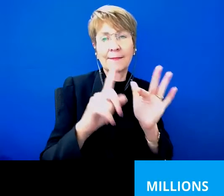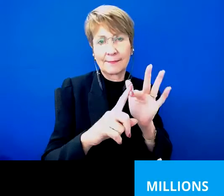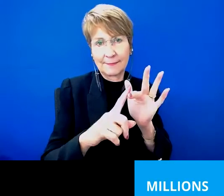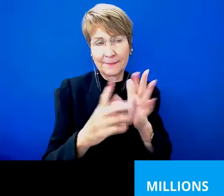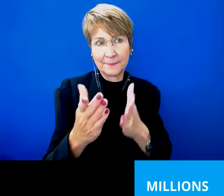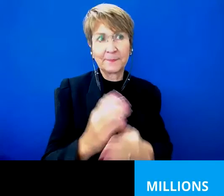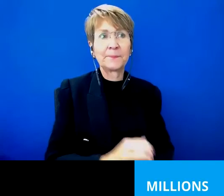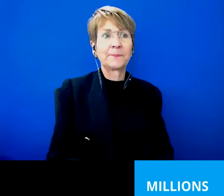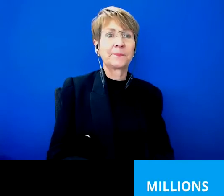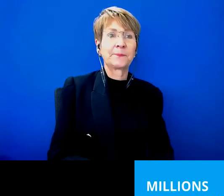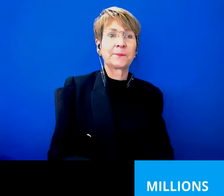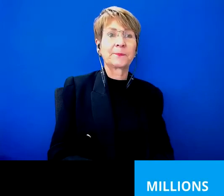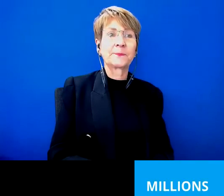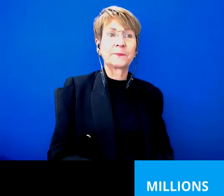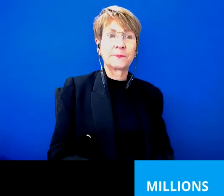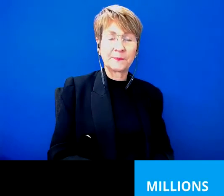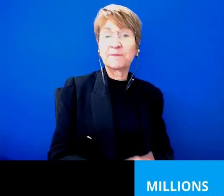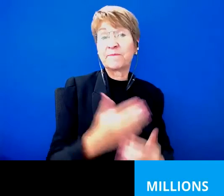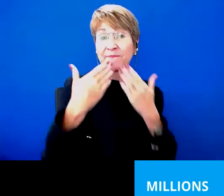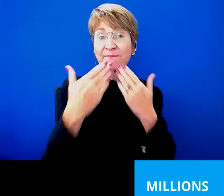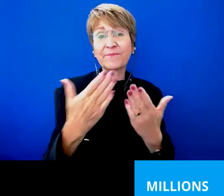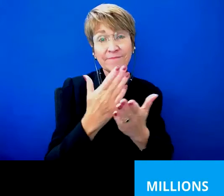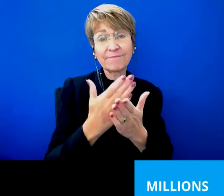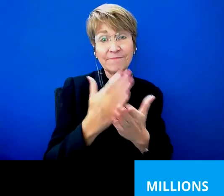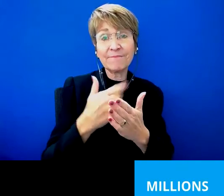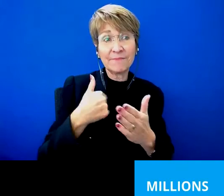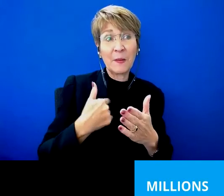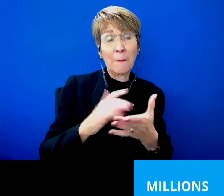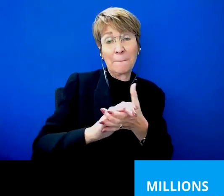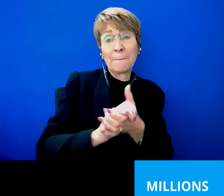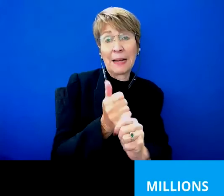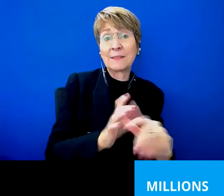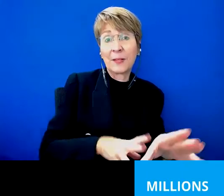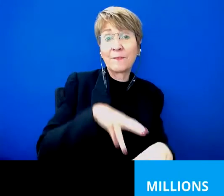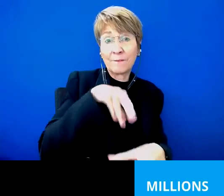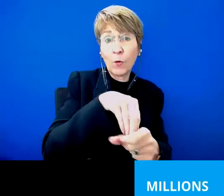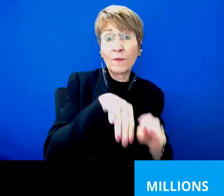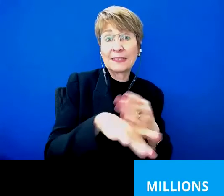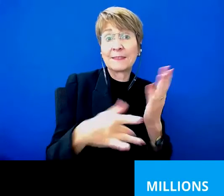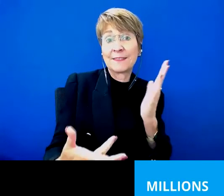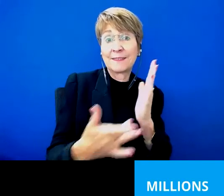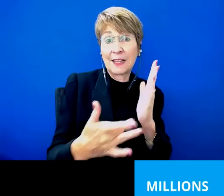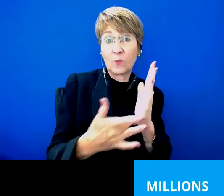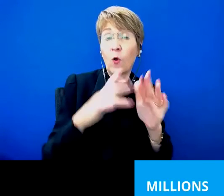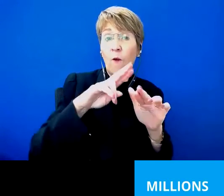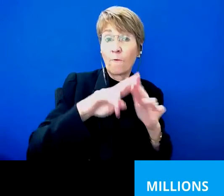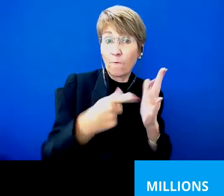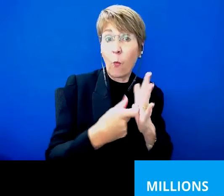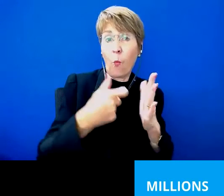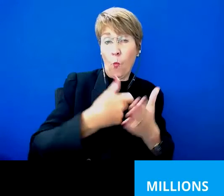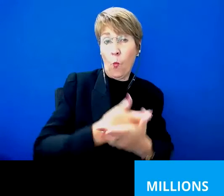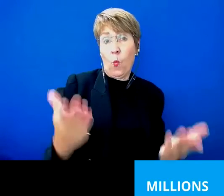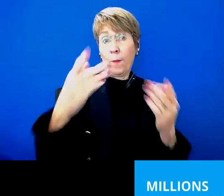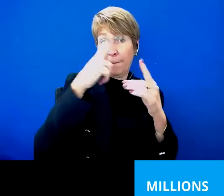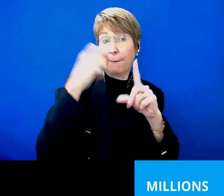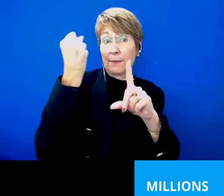much, Lauren. And Carers Australia is really pleased to be part of the Assistive Technology for All campaign. So one of the